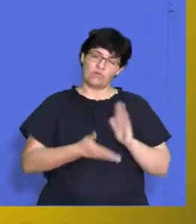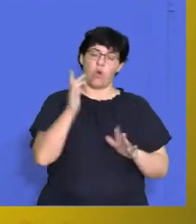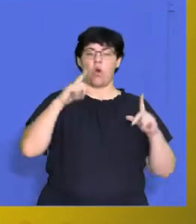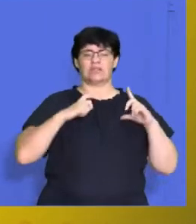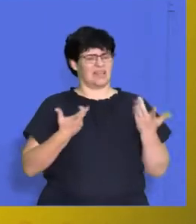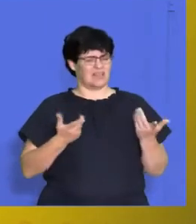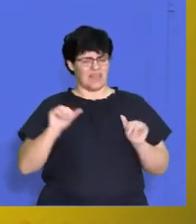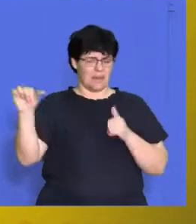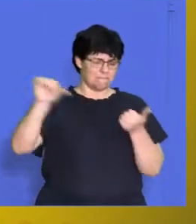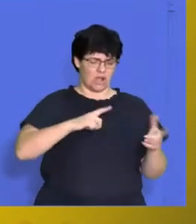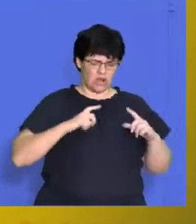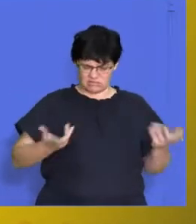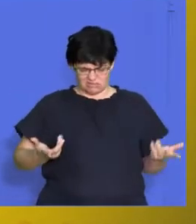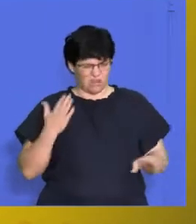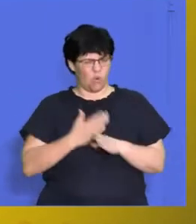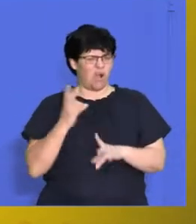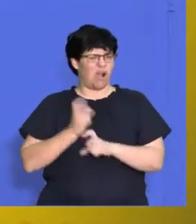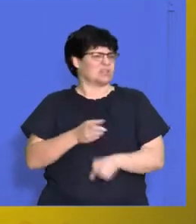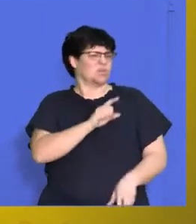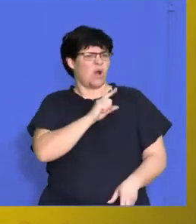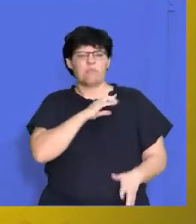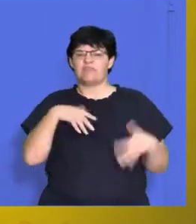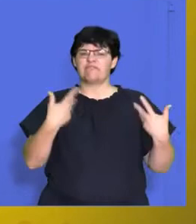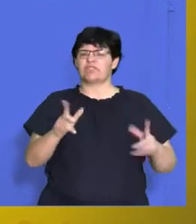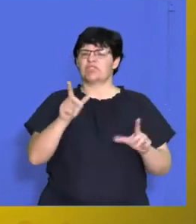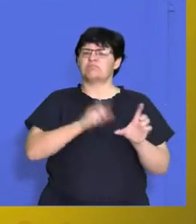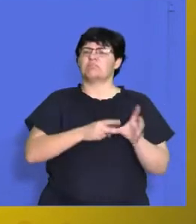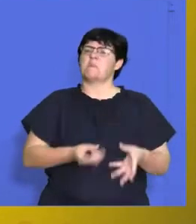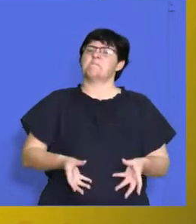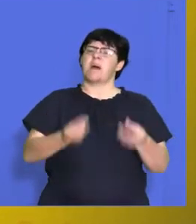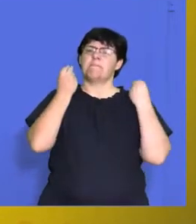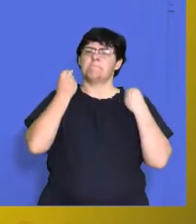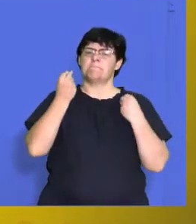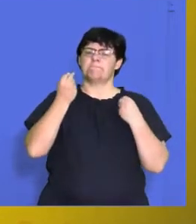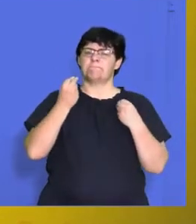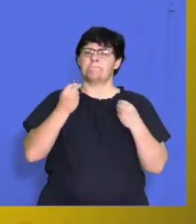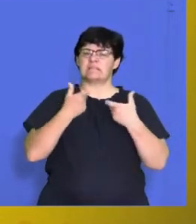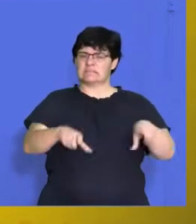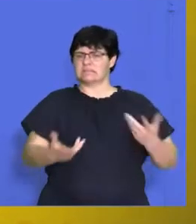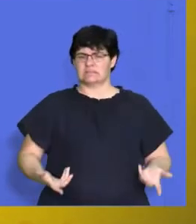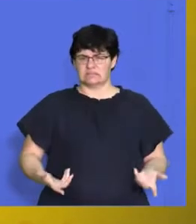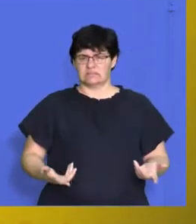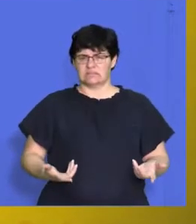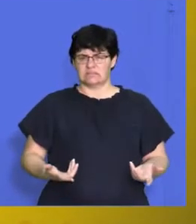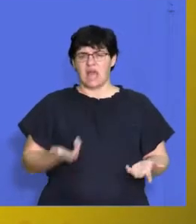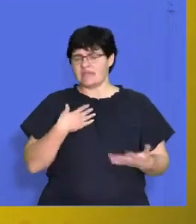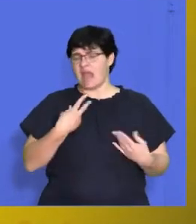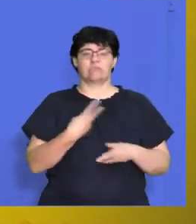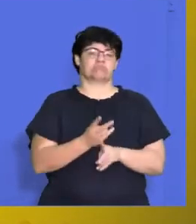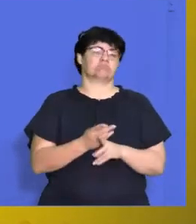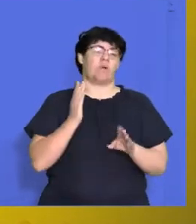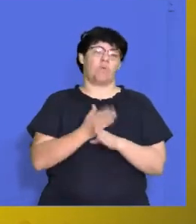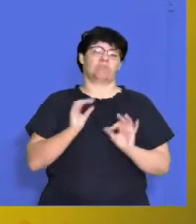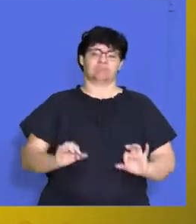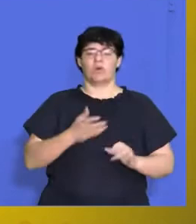like, why do I need to work harder? I've already qualified for my special fringe benefit and then they're not productive at